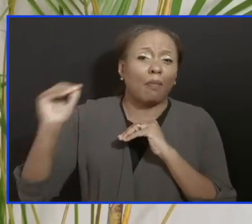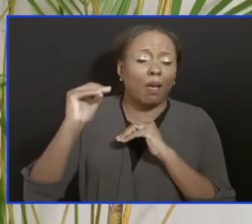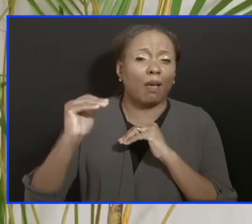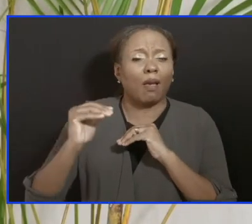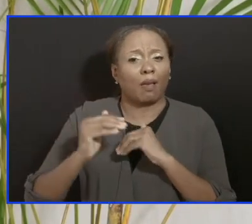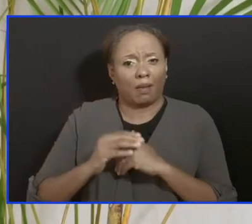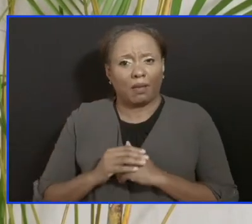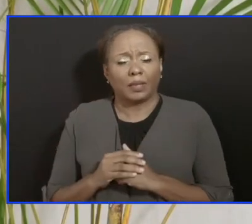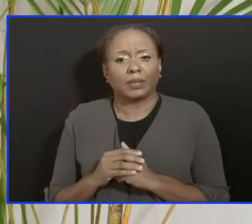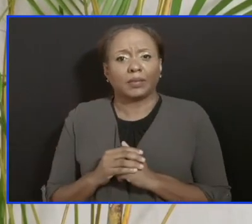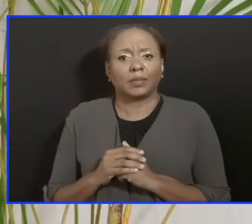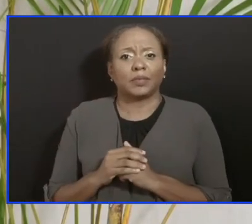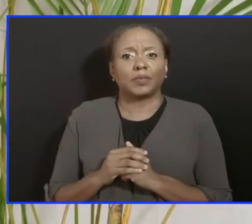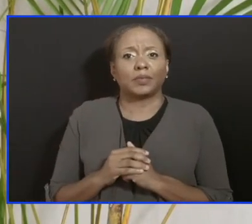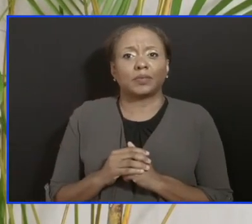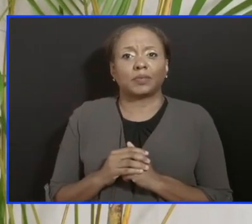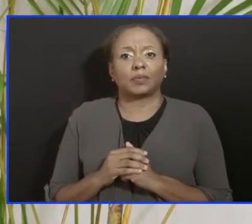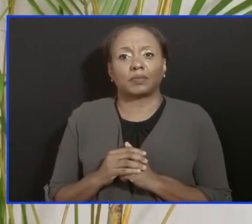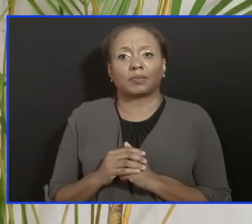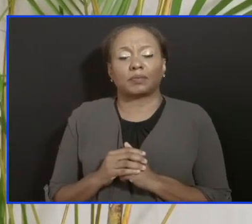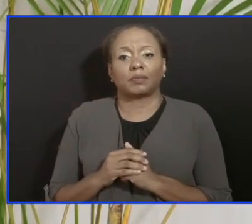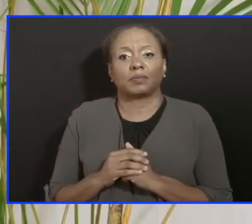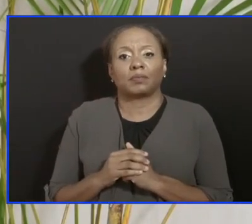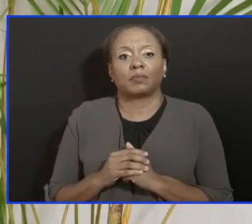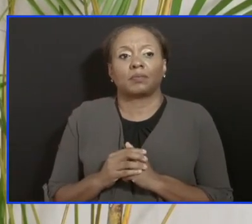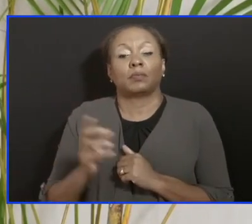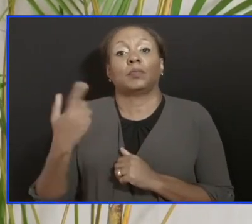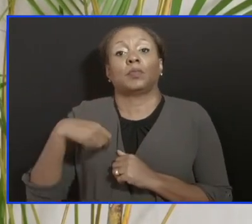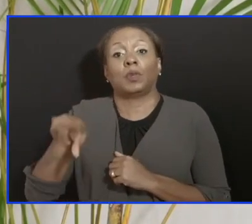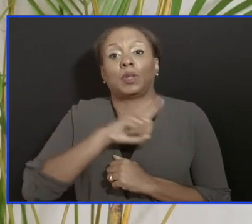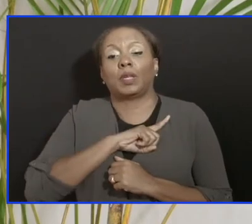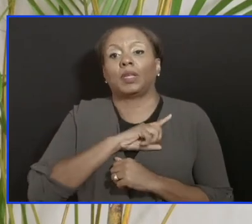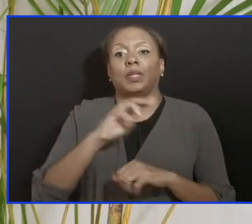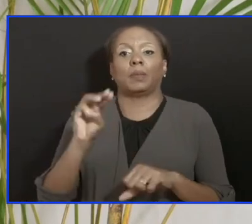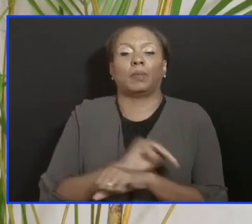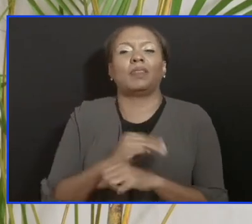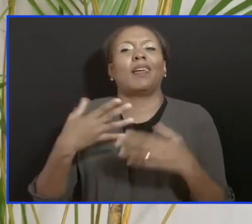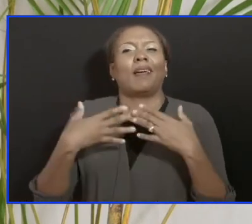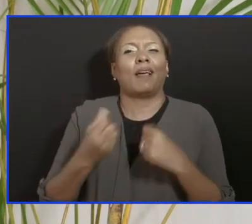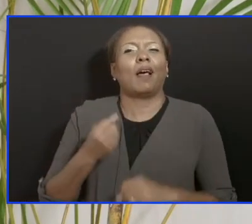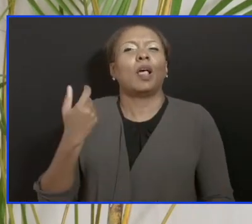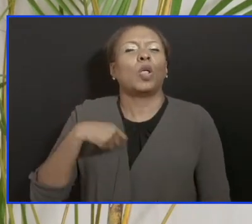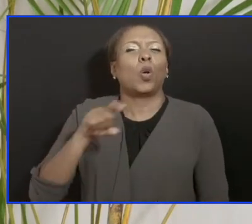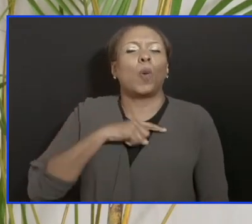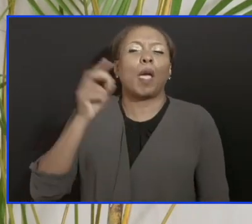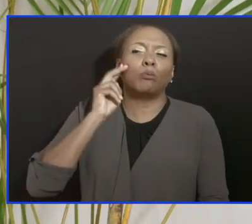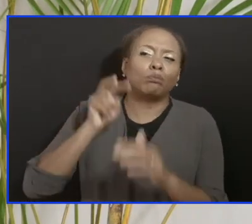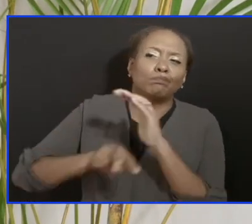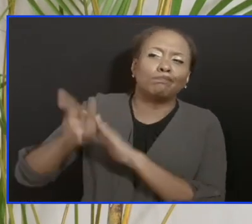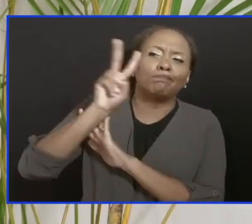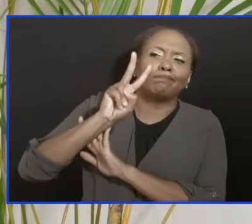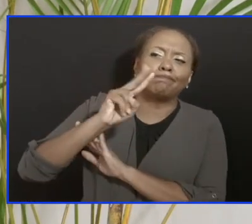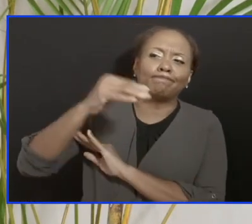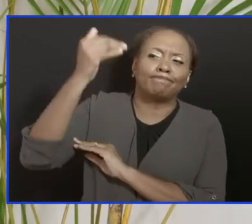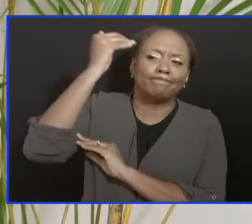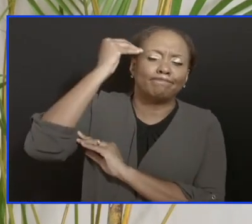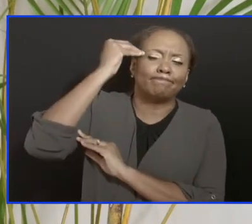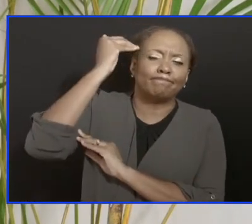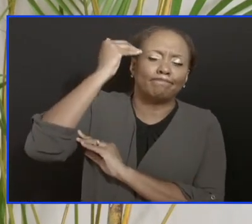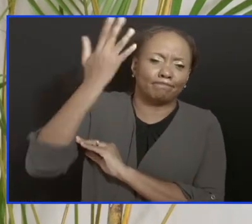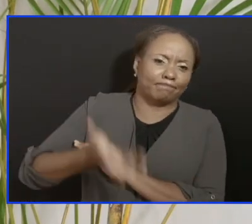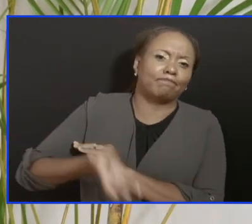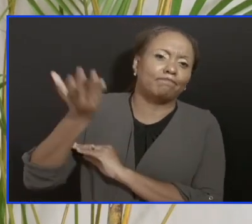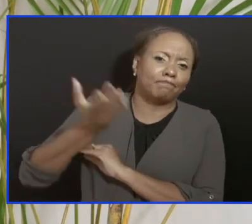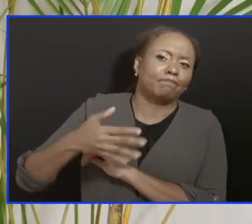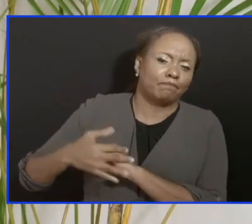number that those of us in the Ministry of Health would have been anticipating because the fact that